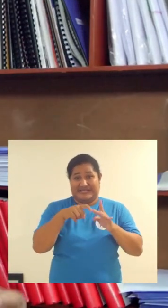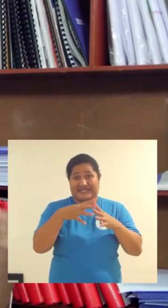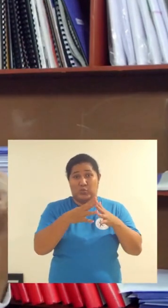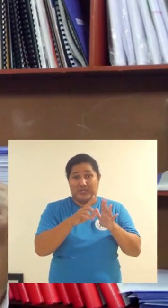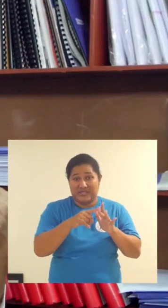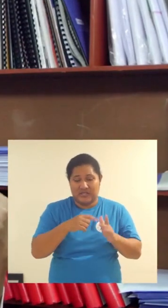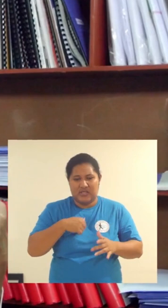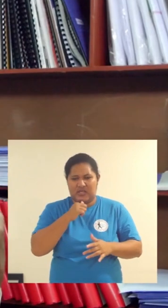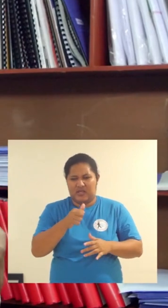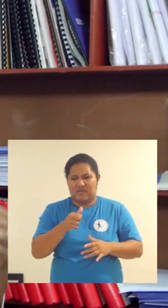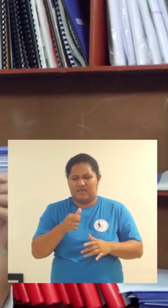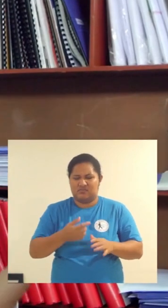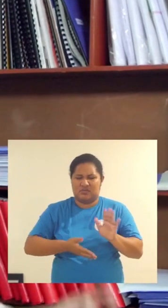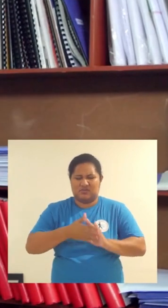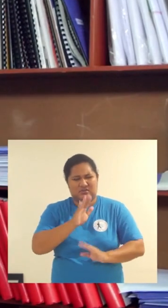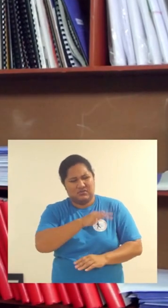go and have to go.